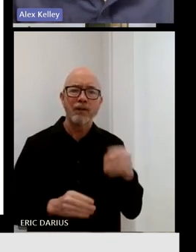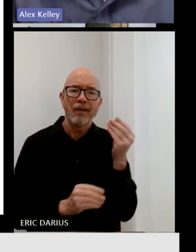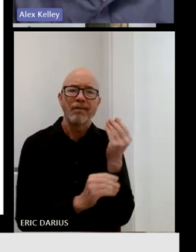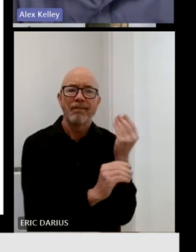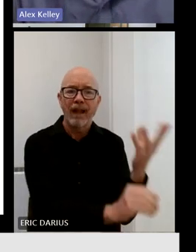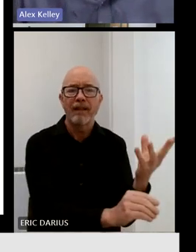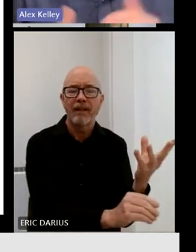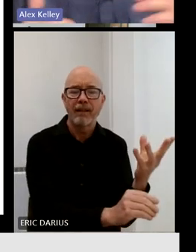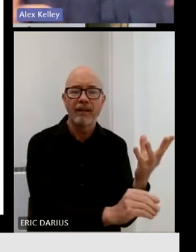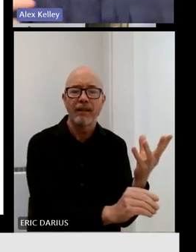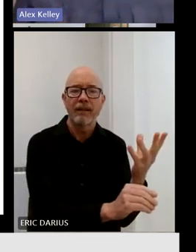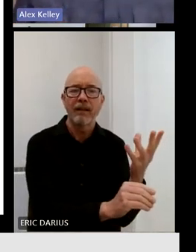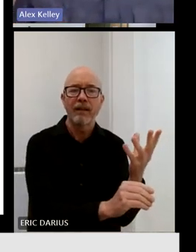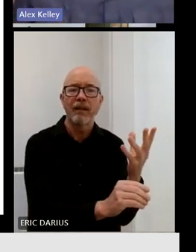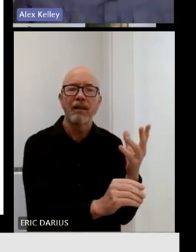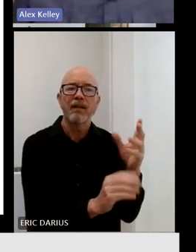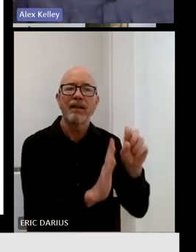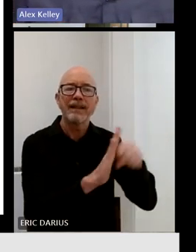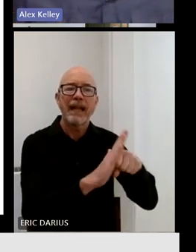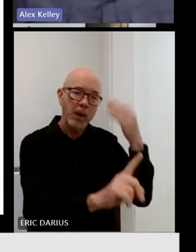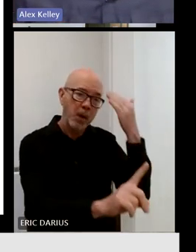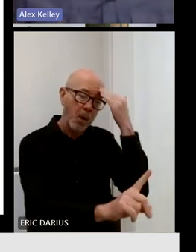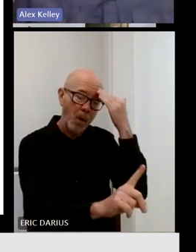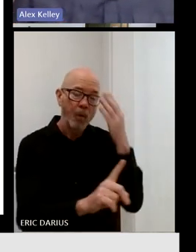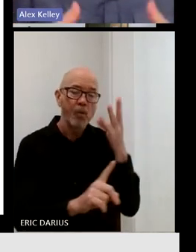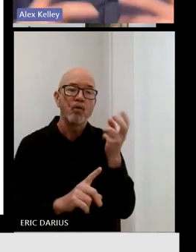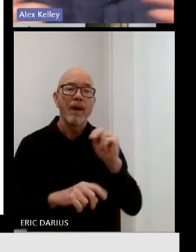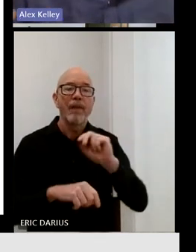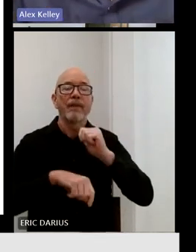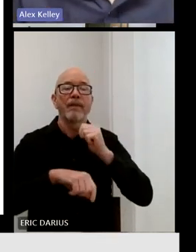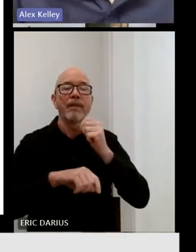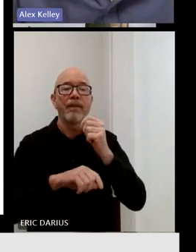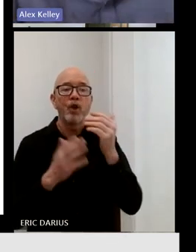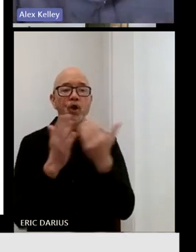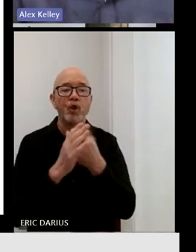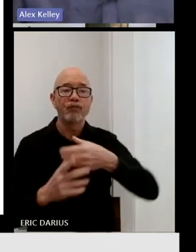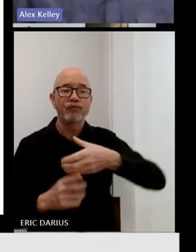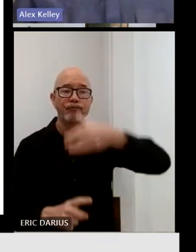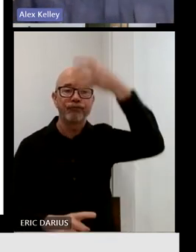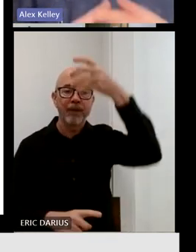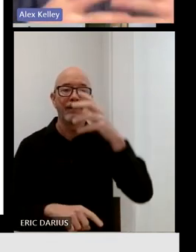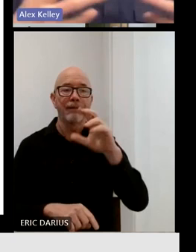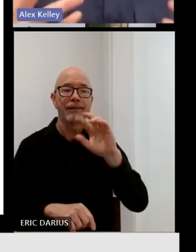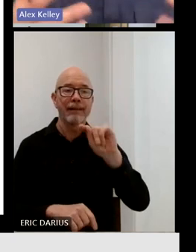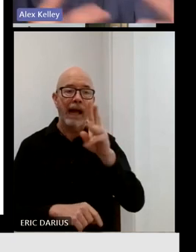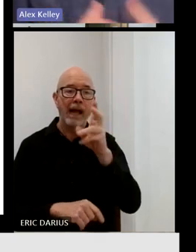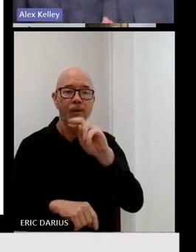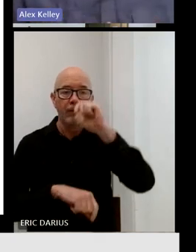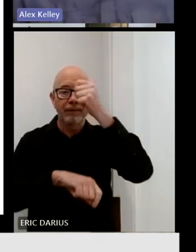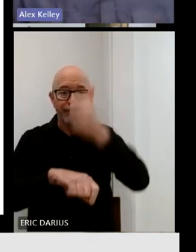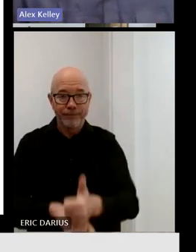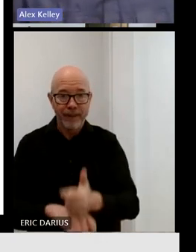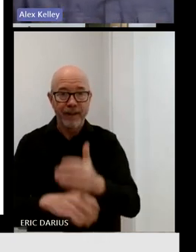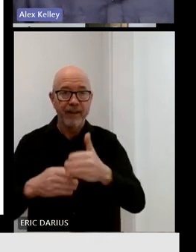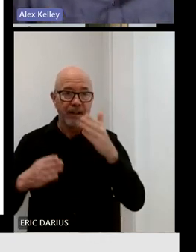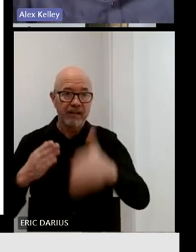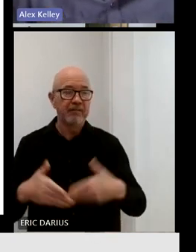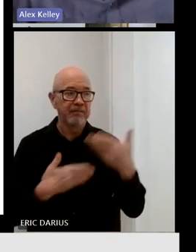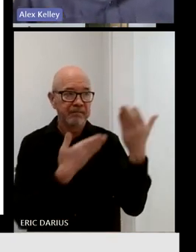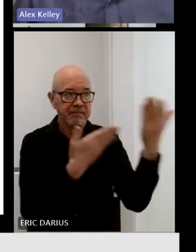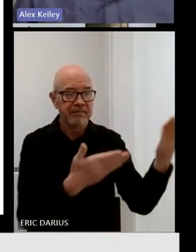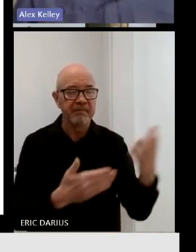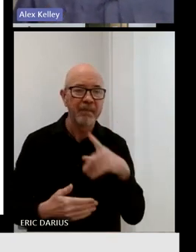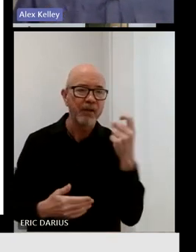their tower bills. Because at this point, it is not always obvious or clear to the state if those permittees,